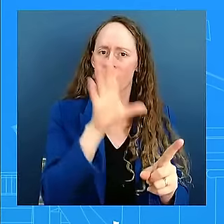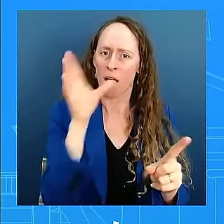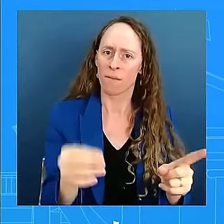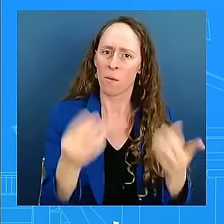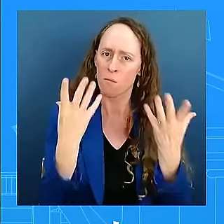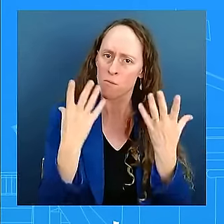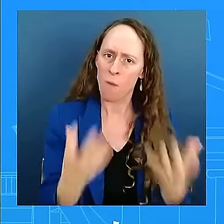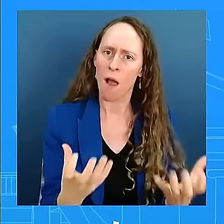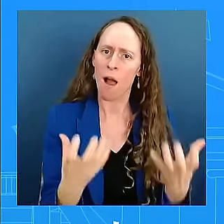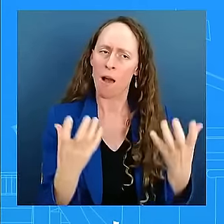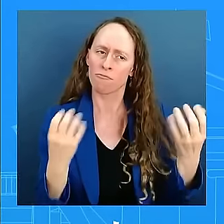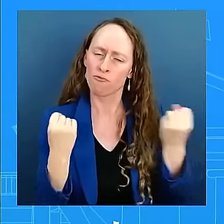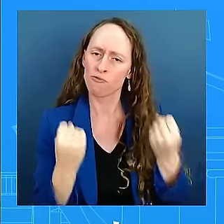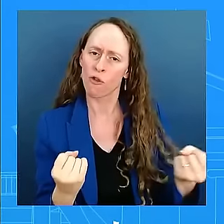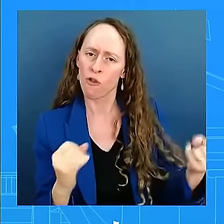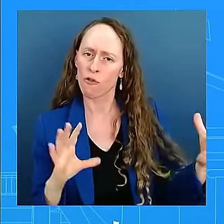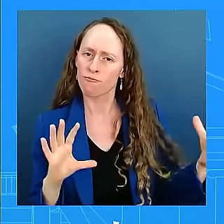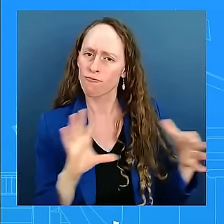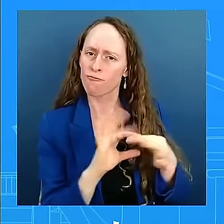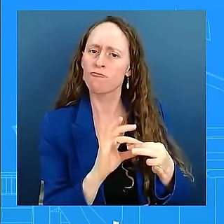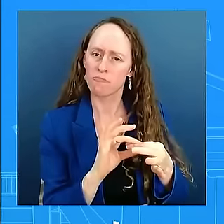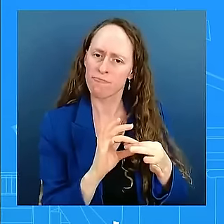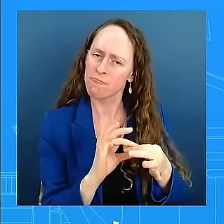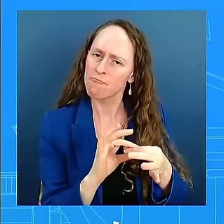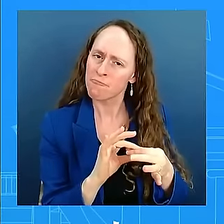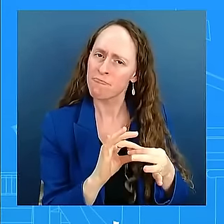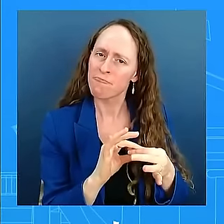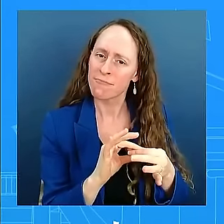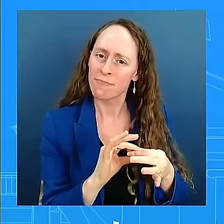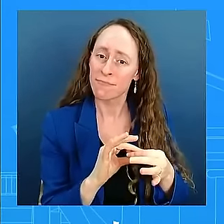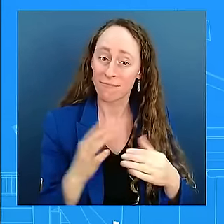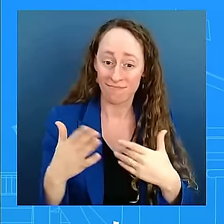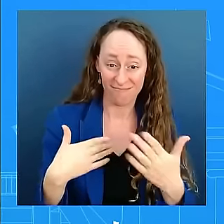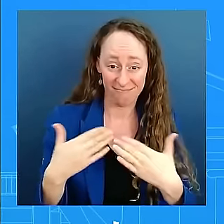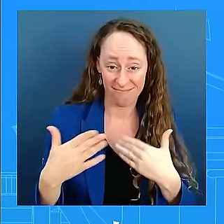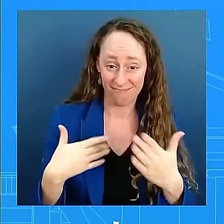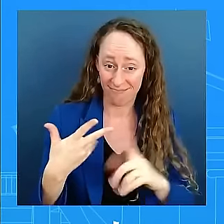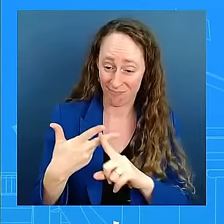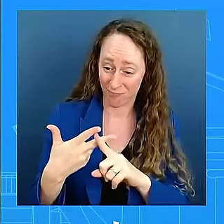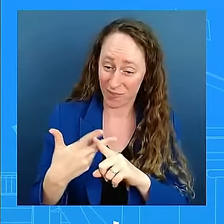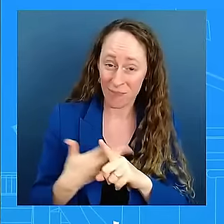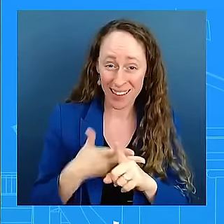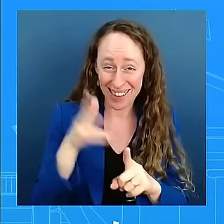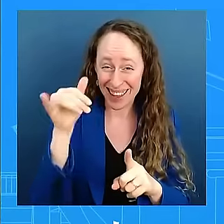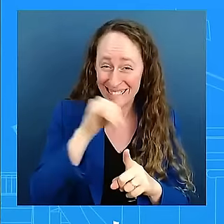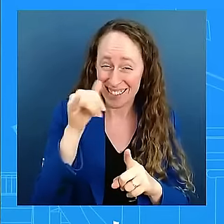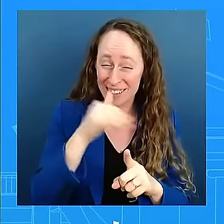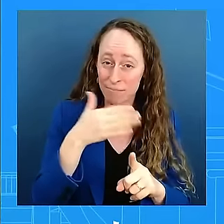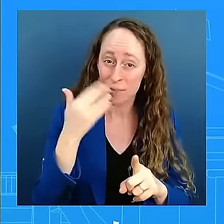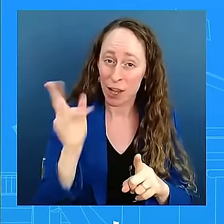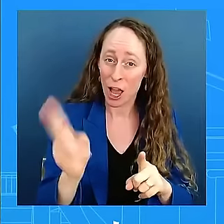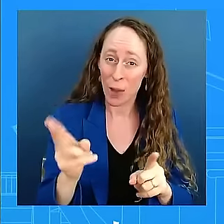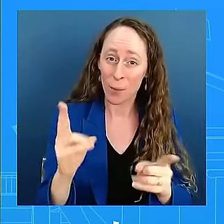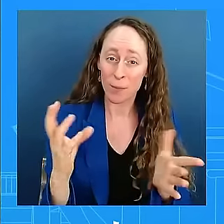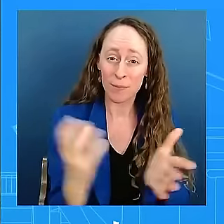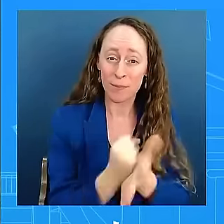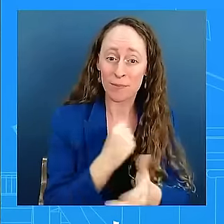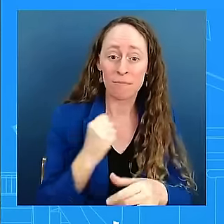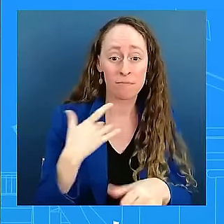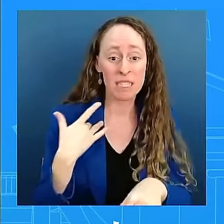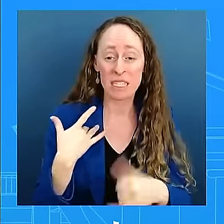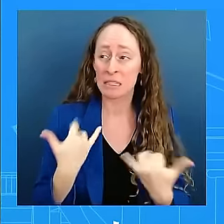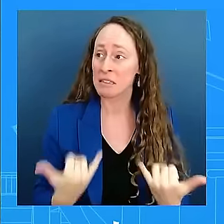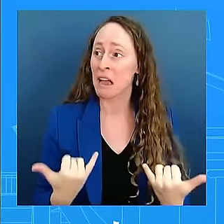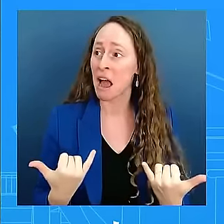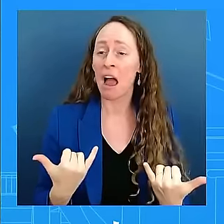keep that promise. And so three months is not a lot of time. And so this was the right period of time to go to get that done. And